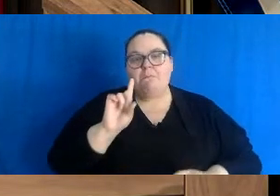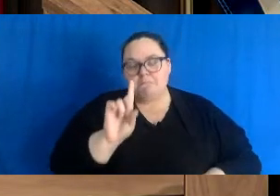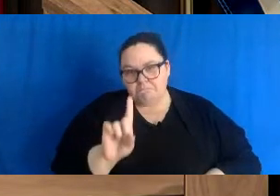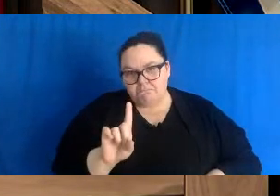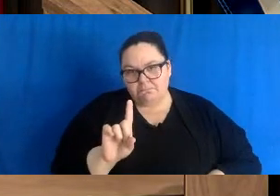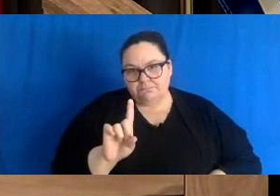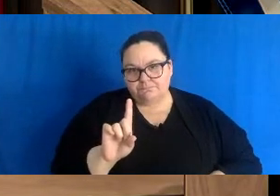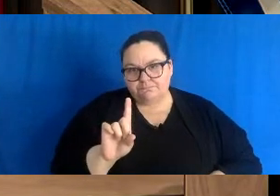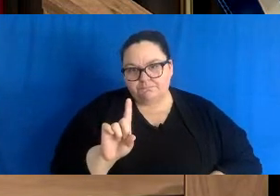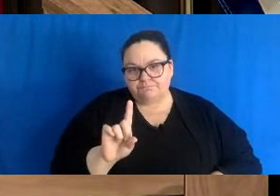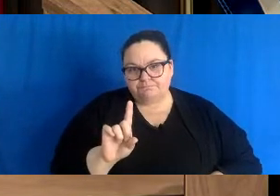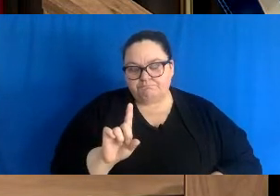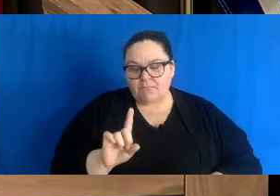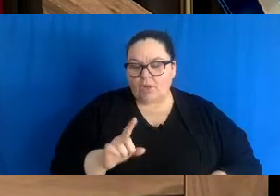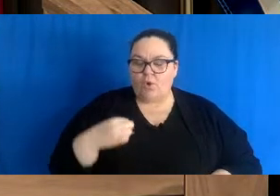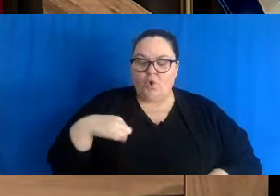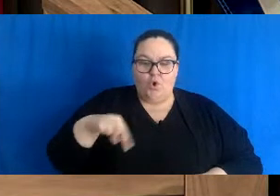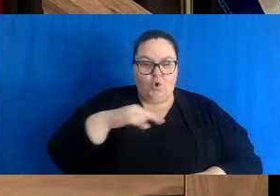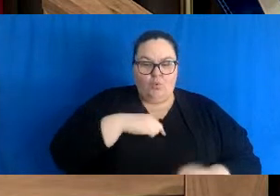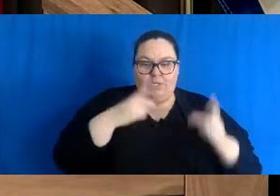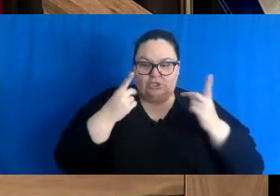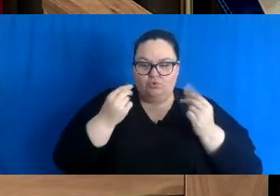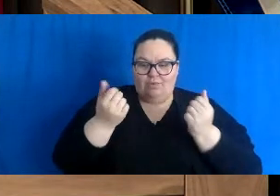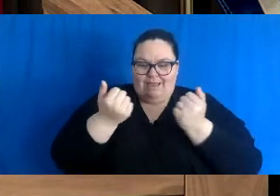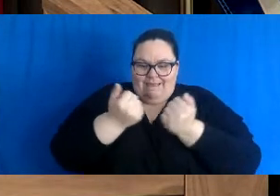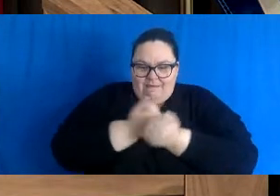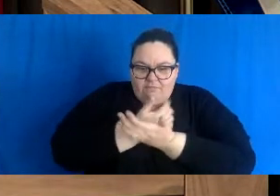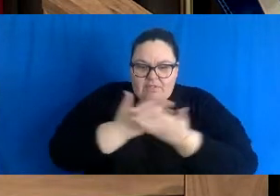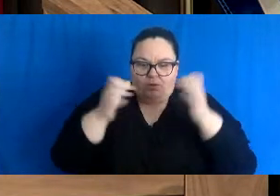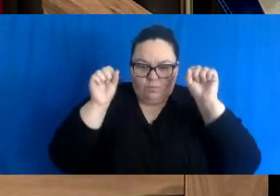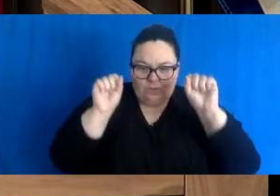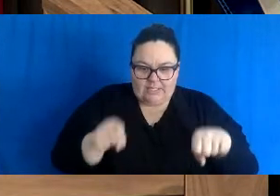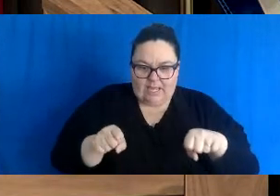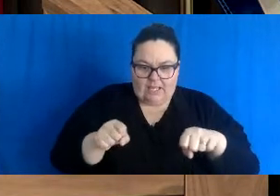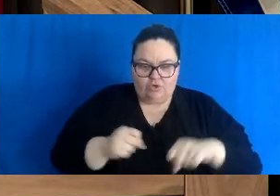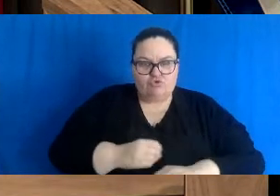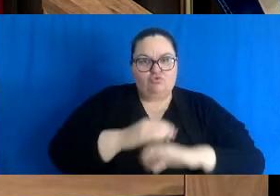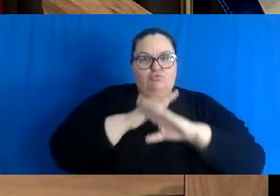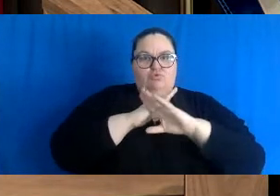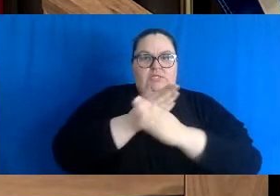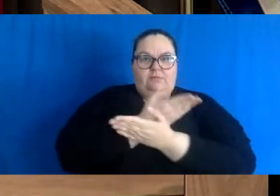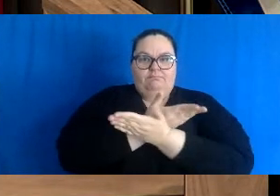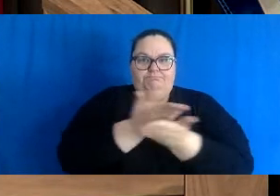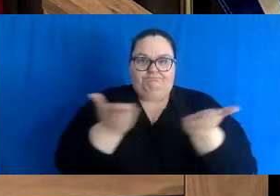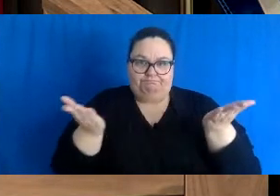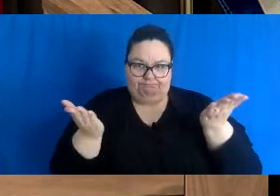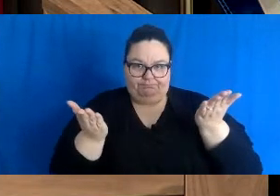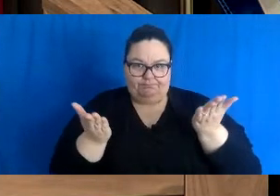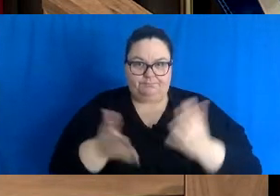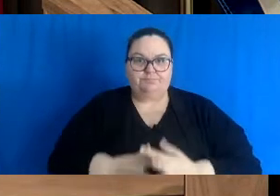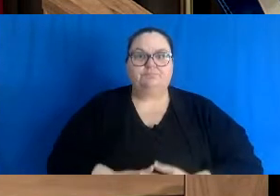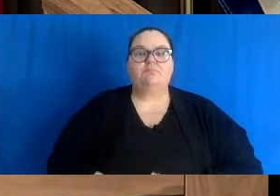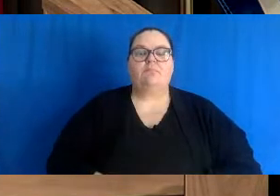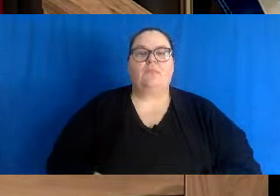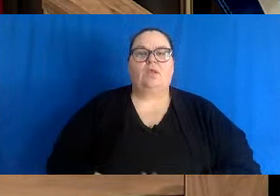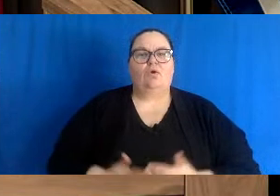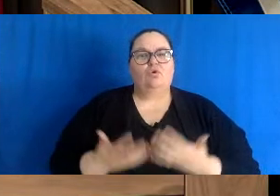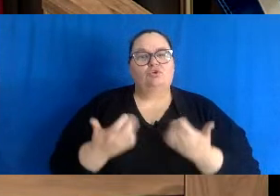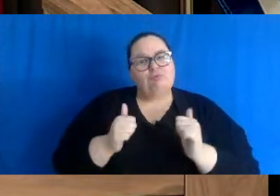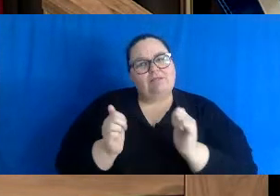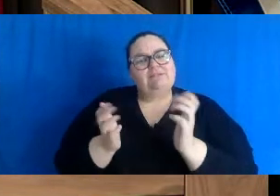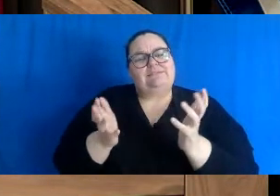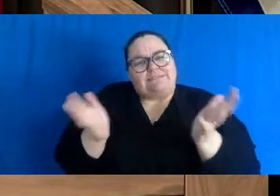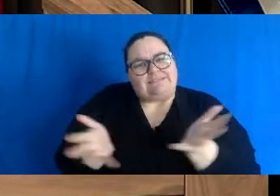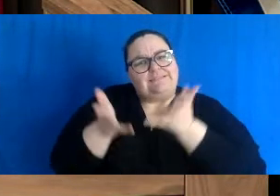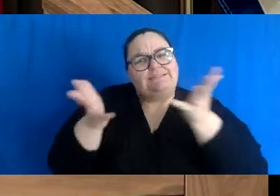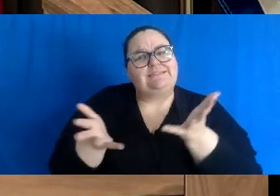we're going to do what is necessary to protect all of New Brunswickers and to compel people to get vaccinated.